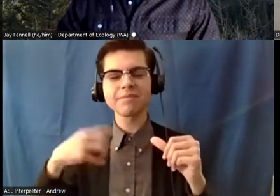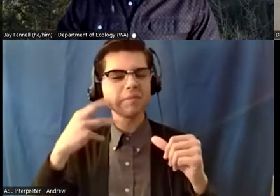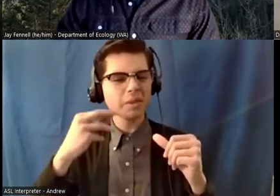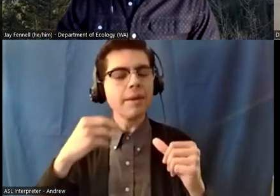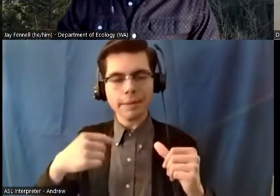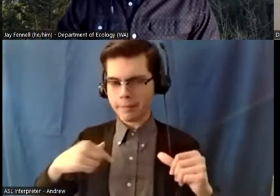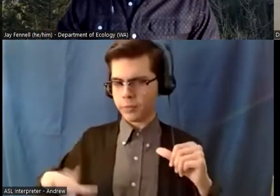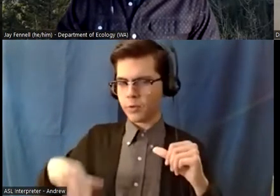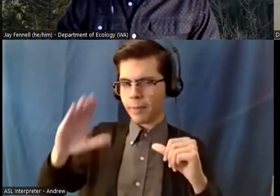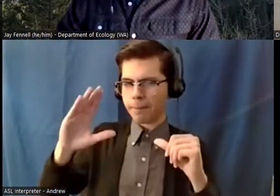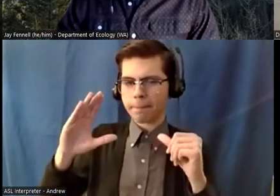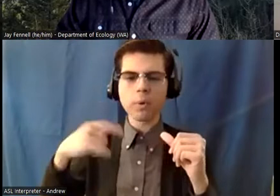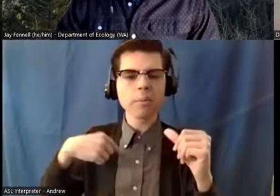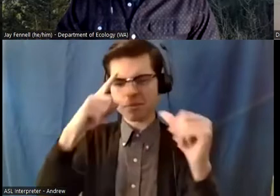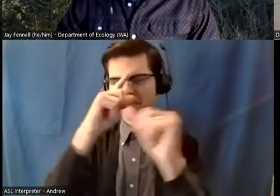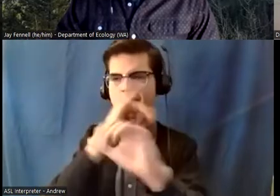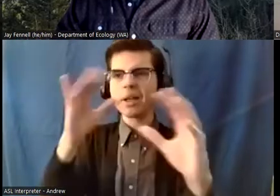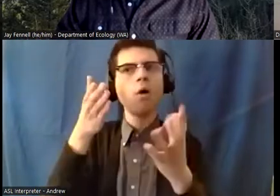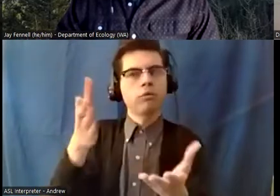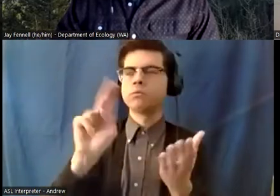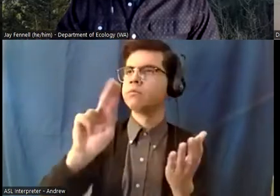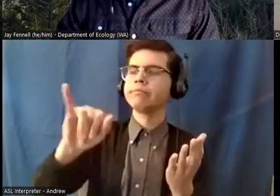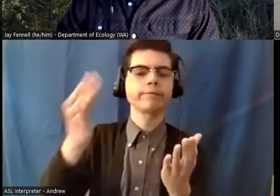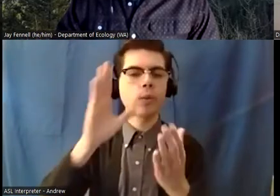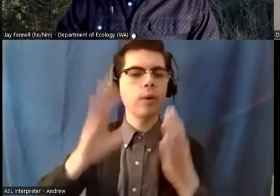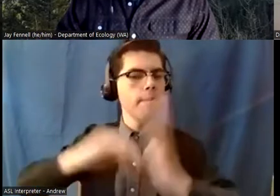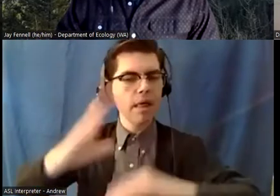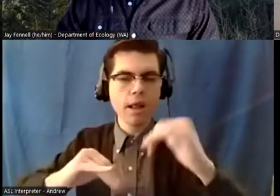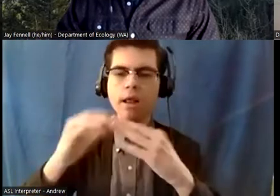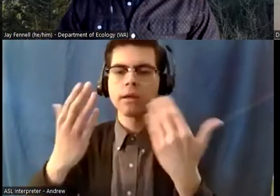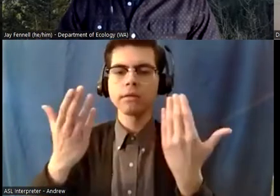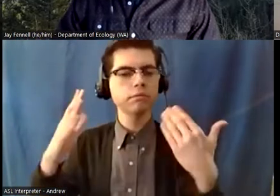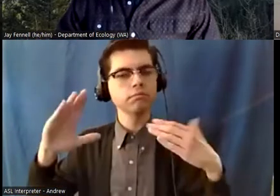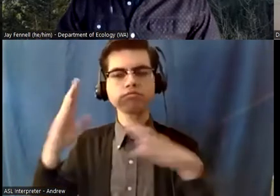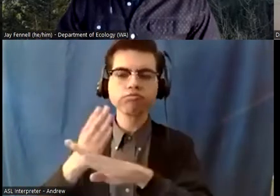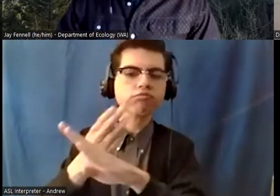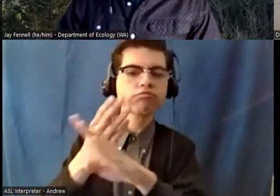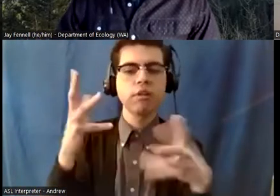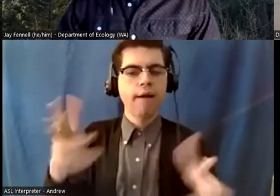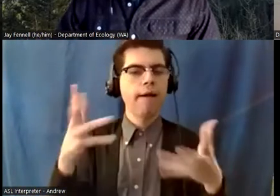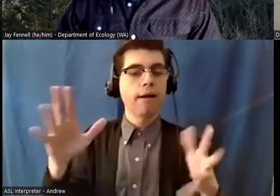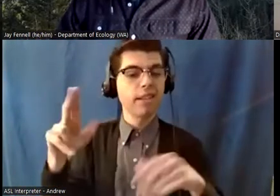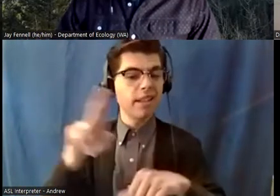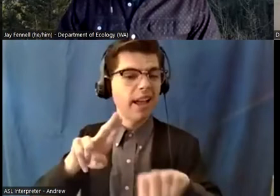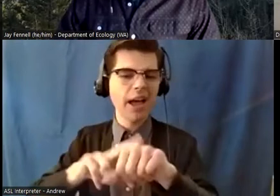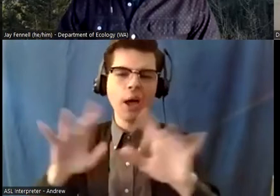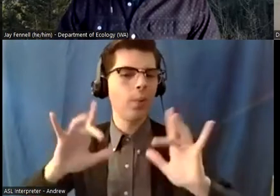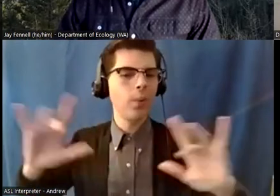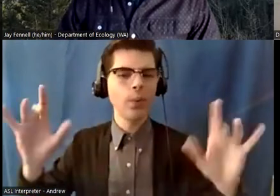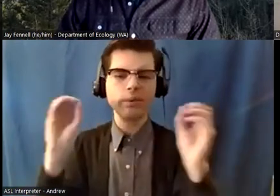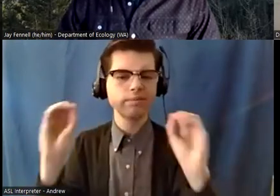in my head when i went in there so i was very pleasantly surprised and kind of shaped my whole um outlook um